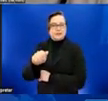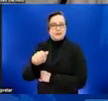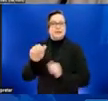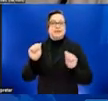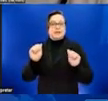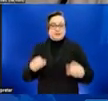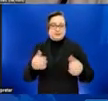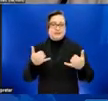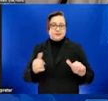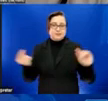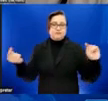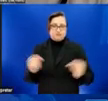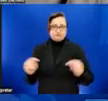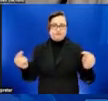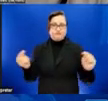slide, please.